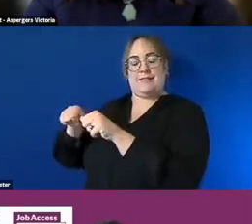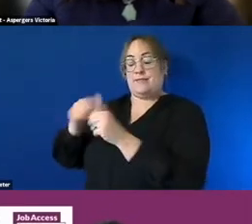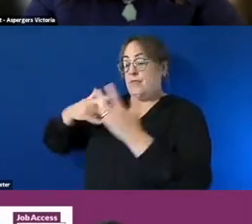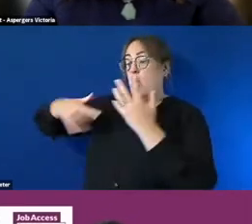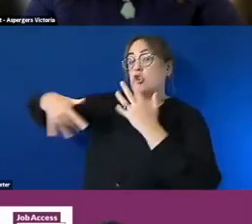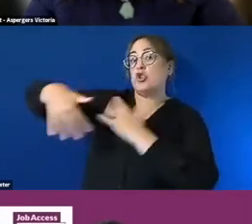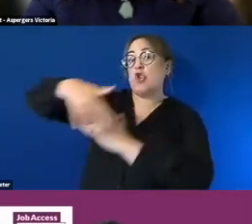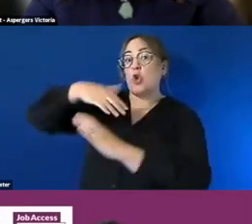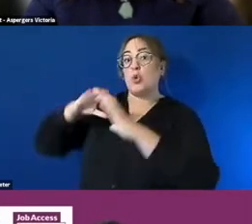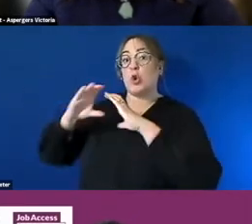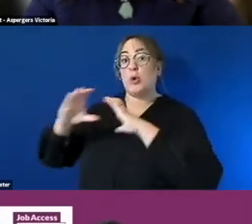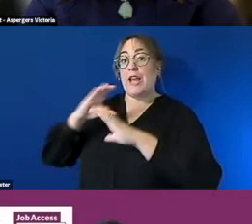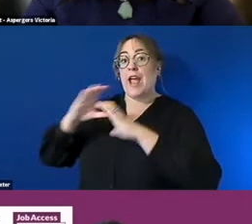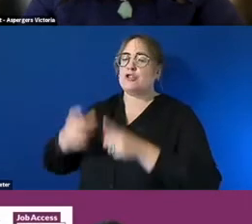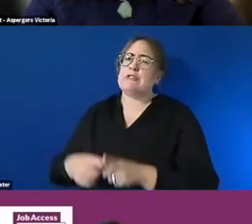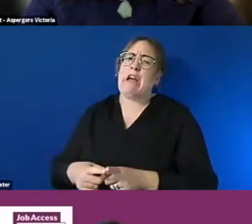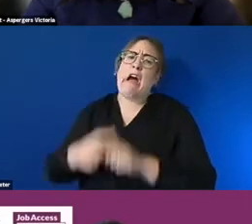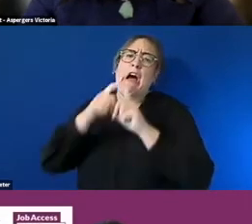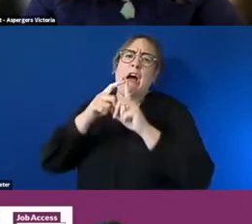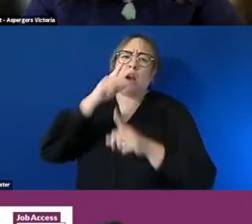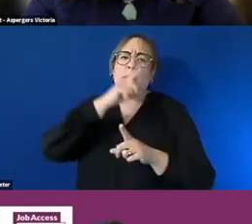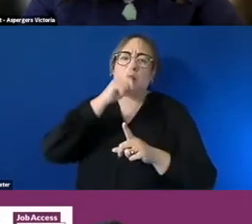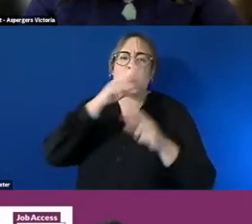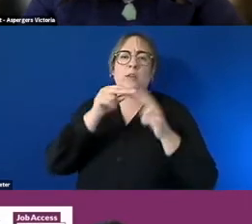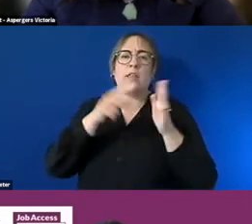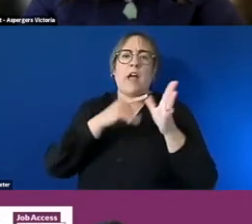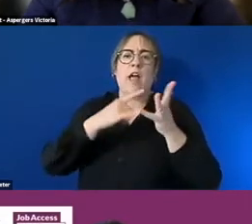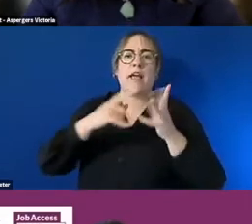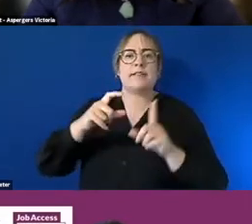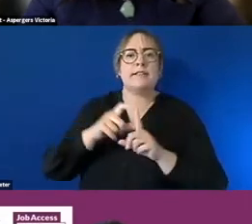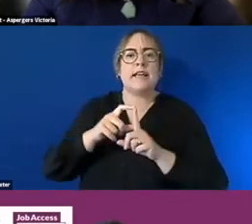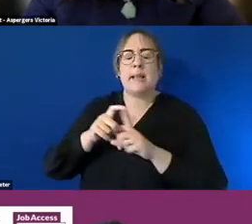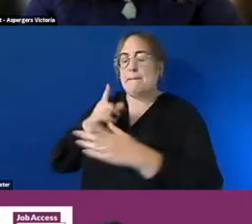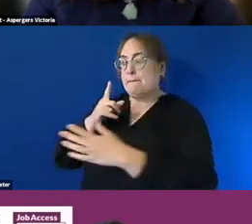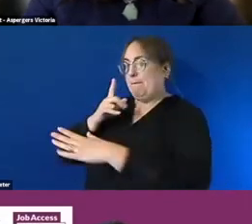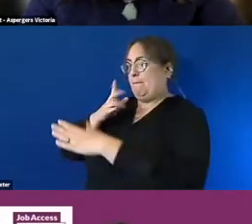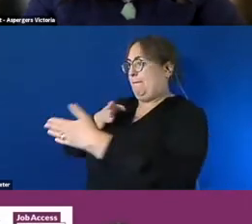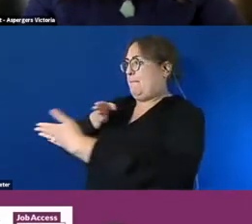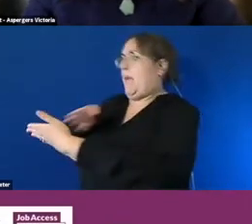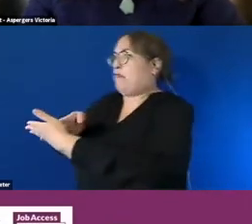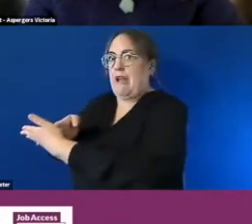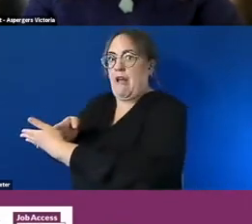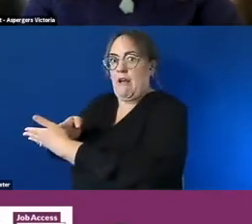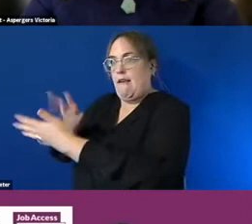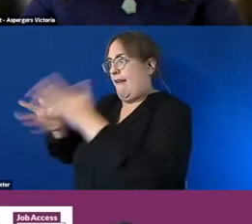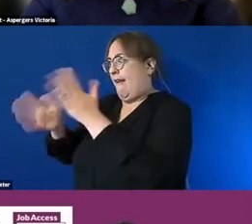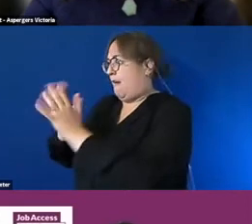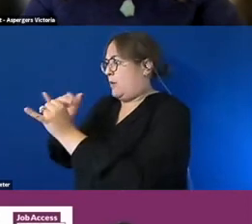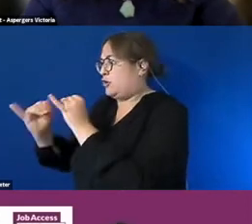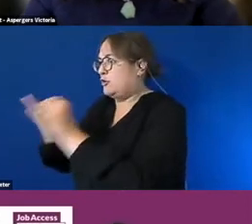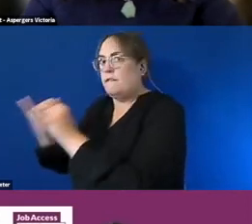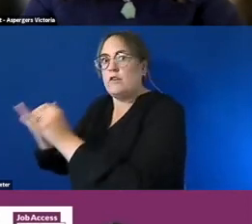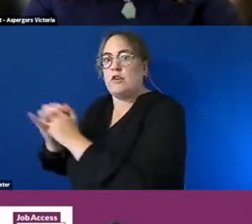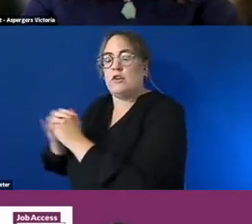a big issue um it's really a huge barrier and even just the wording in your um job